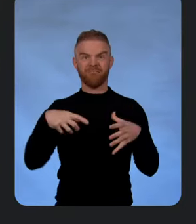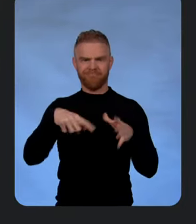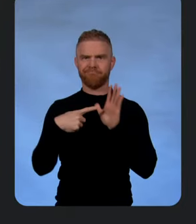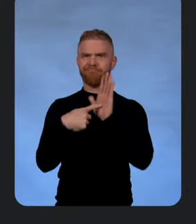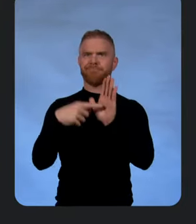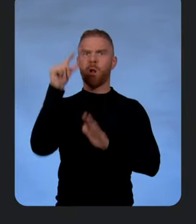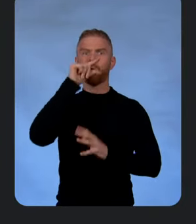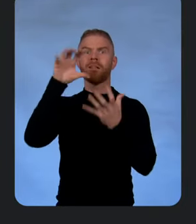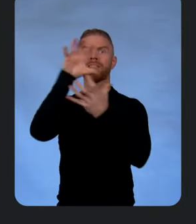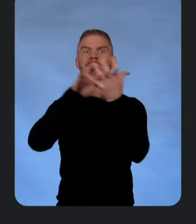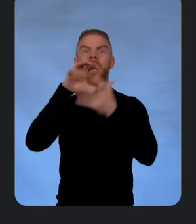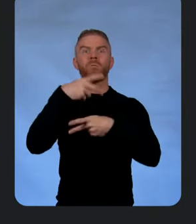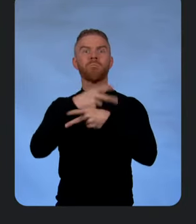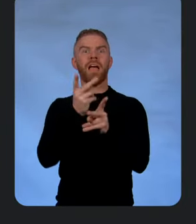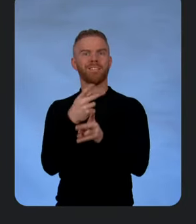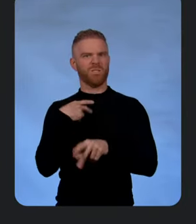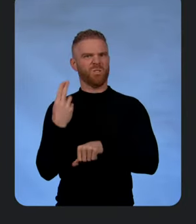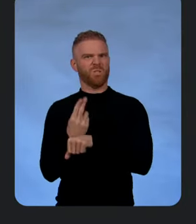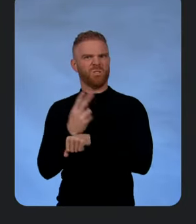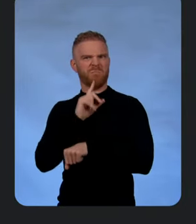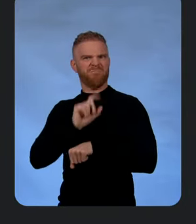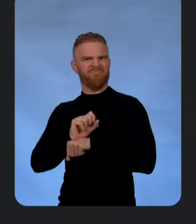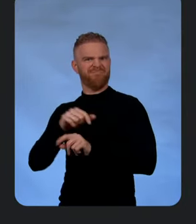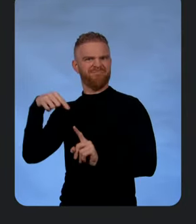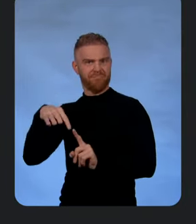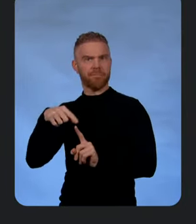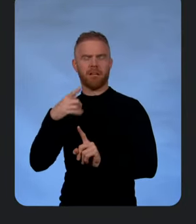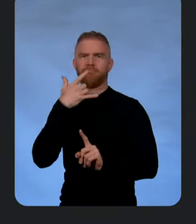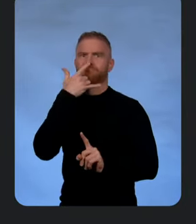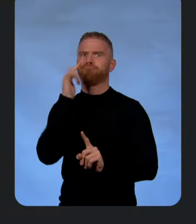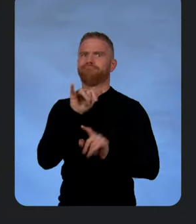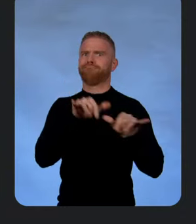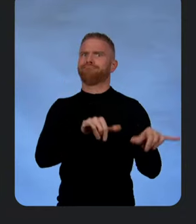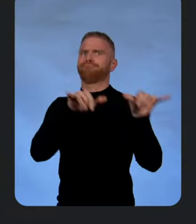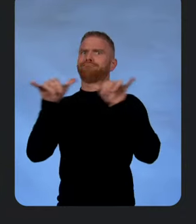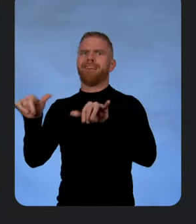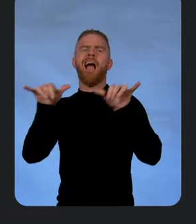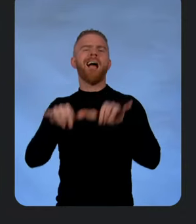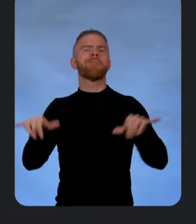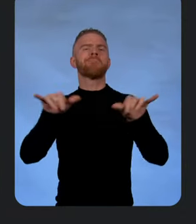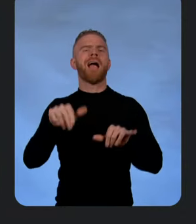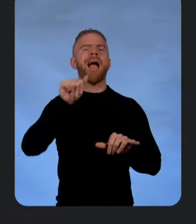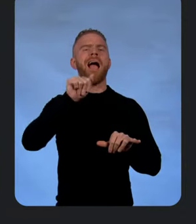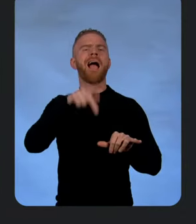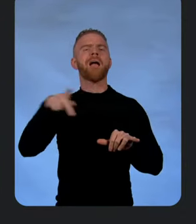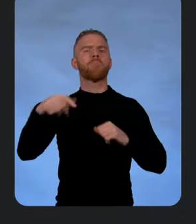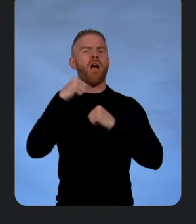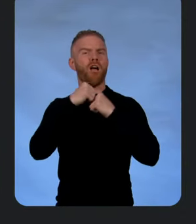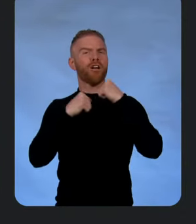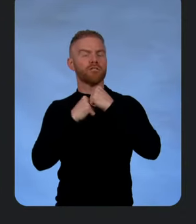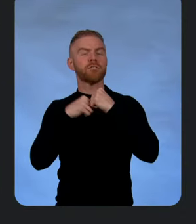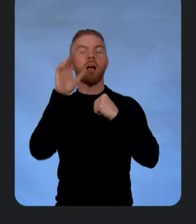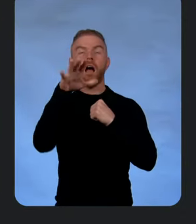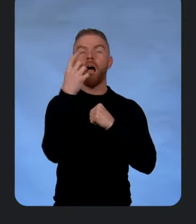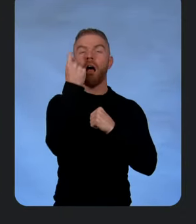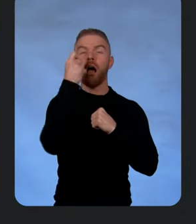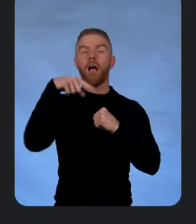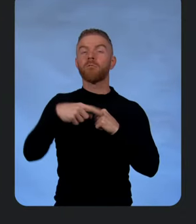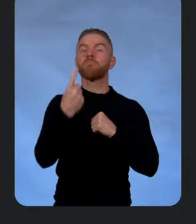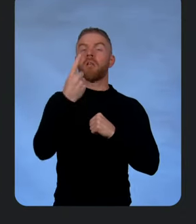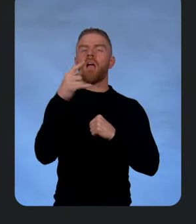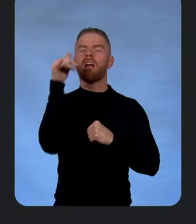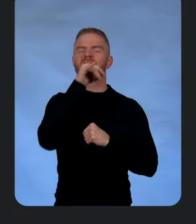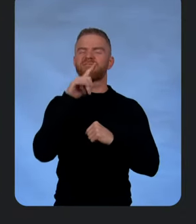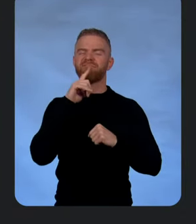products we actually use, it very quickly looks like a common application architecture. Except that this one serves a